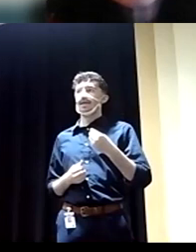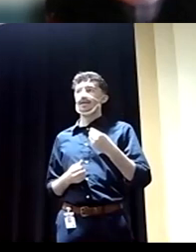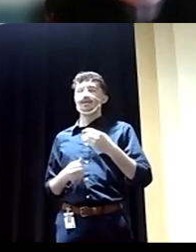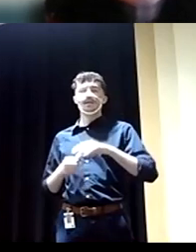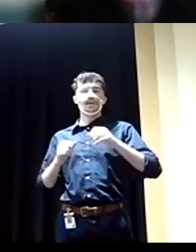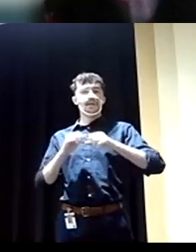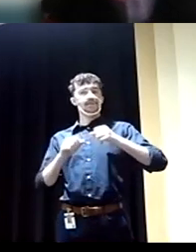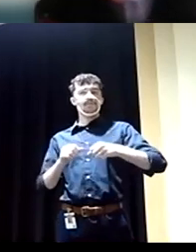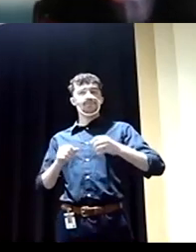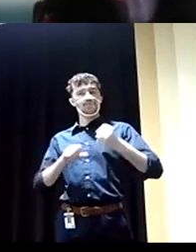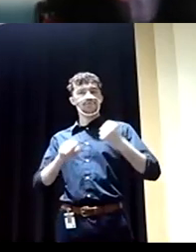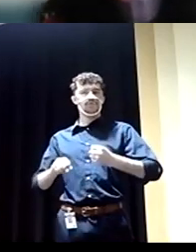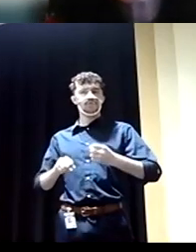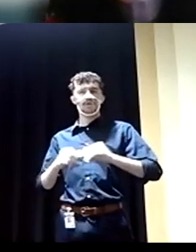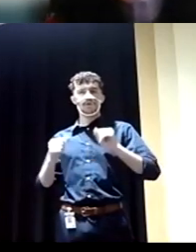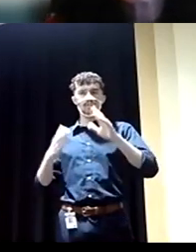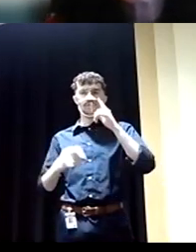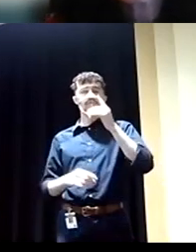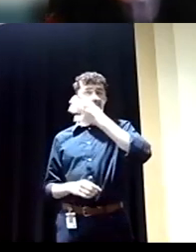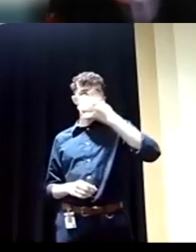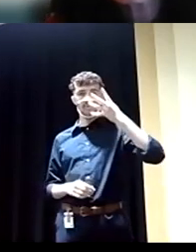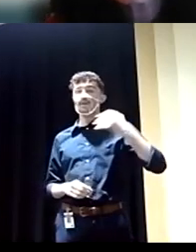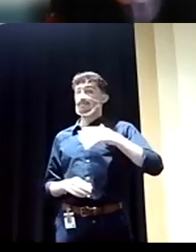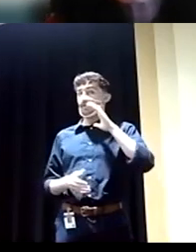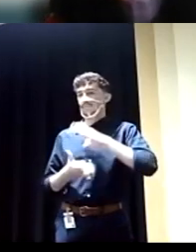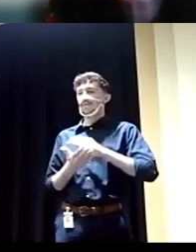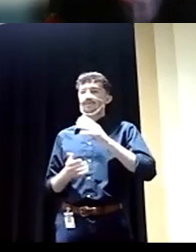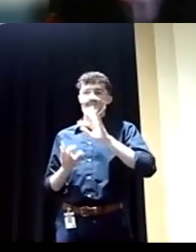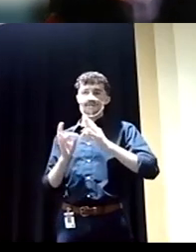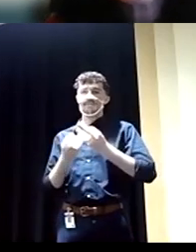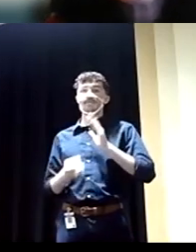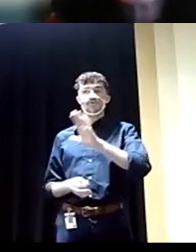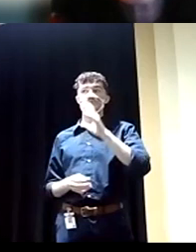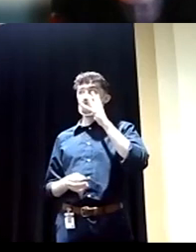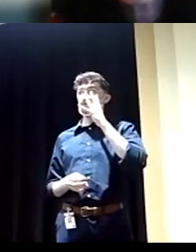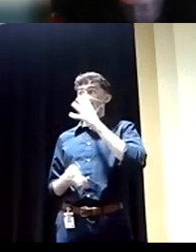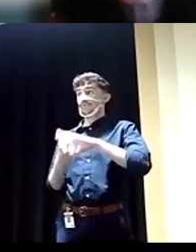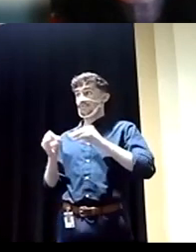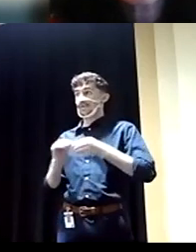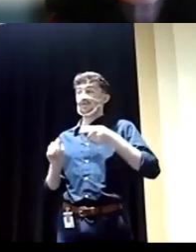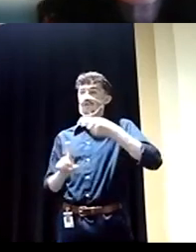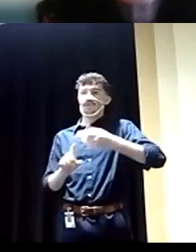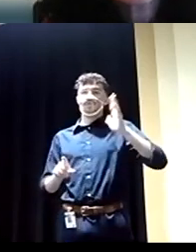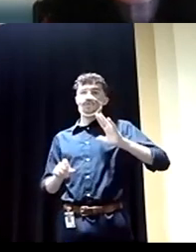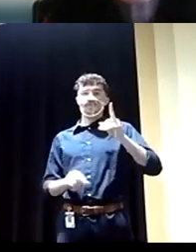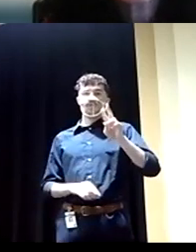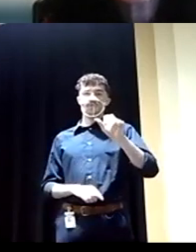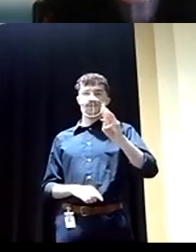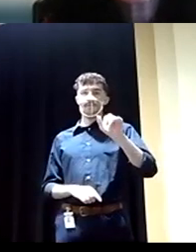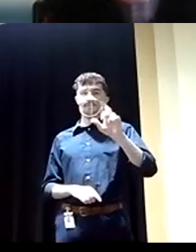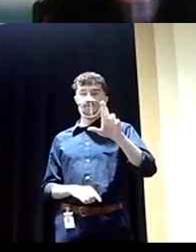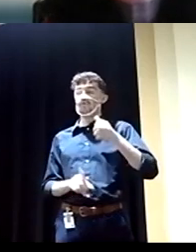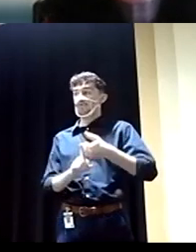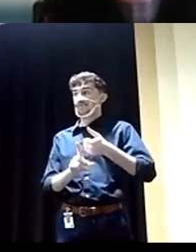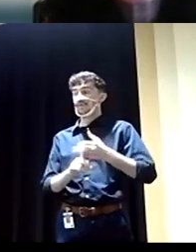to immigration shaped by my wife's family story as a former dreamer herself. And also how